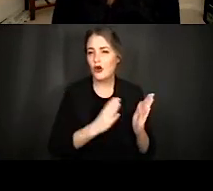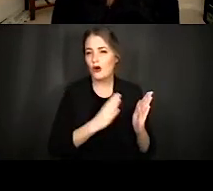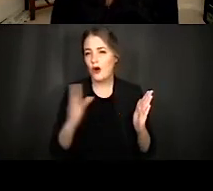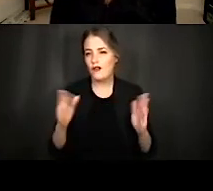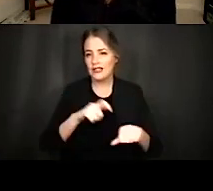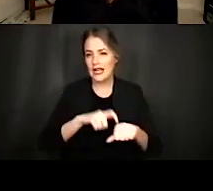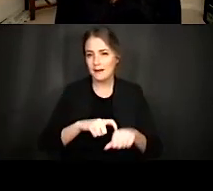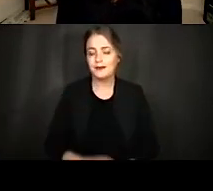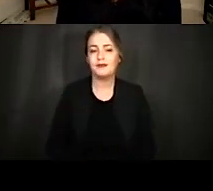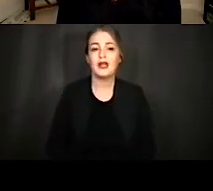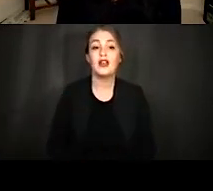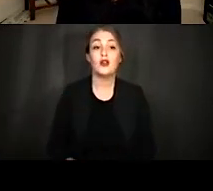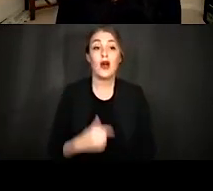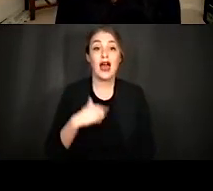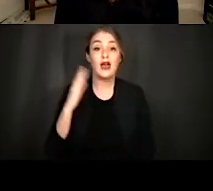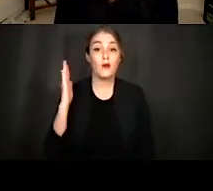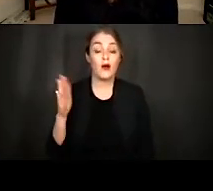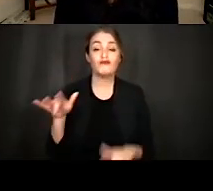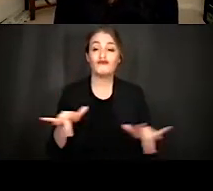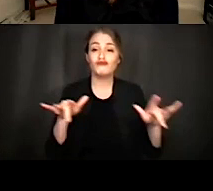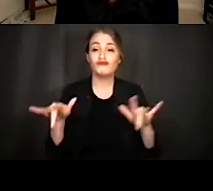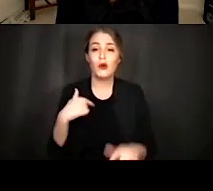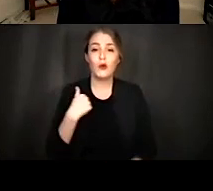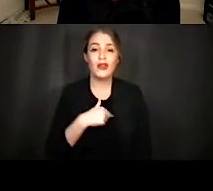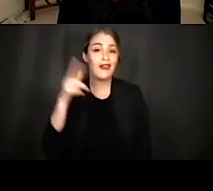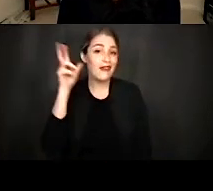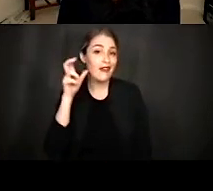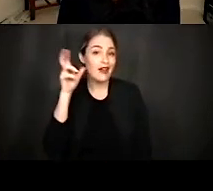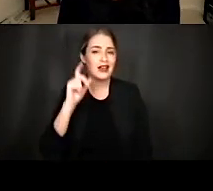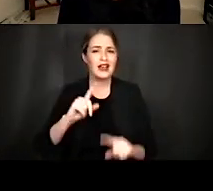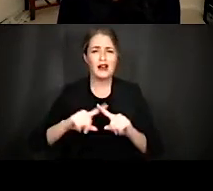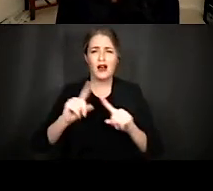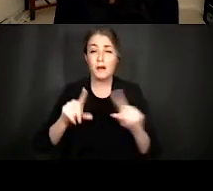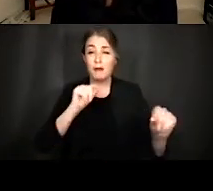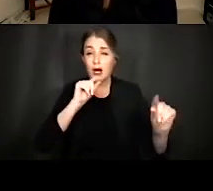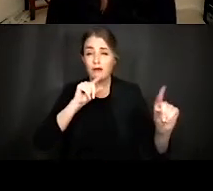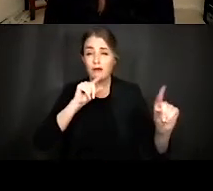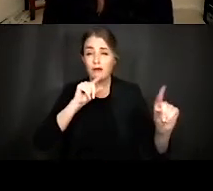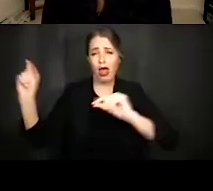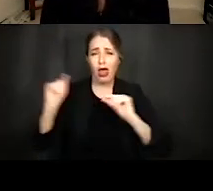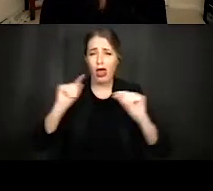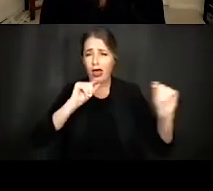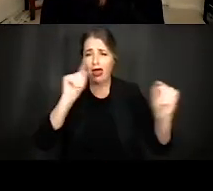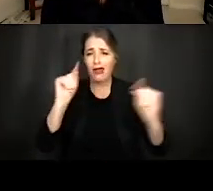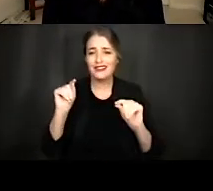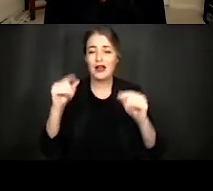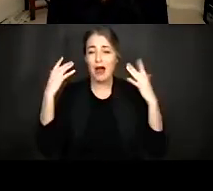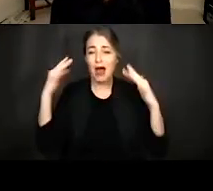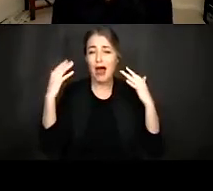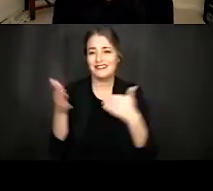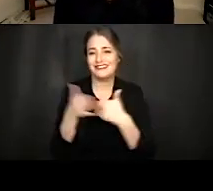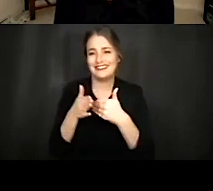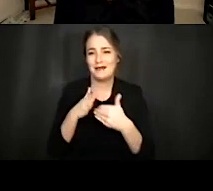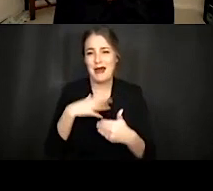moments, I'm going to play this recording and we're going to hear a cacophony of birds squawking to anyone in the vicinity of my parents house